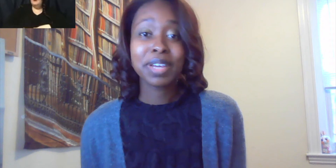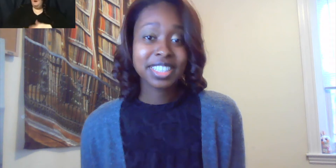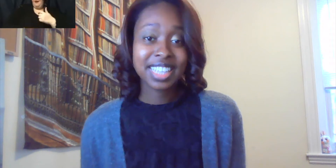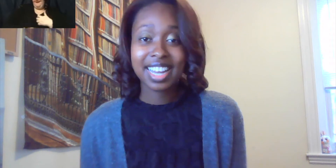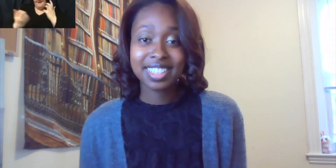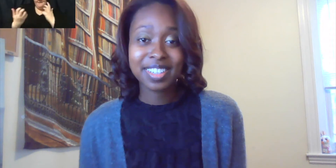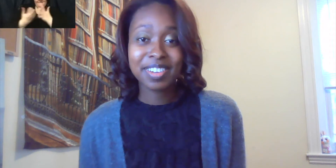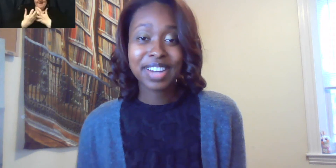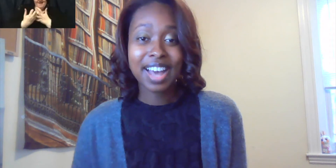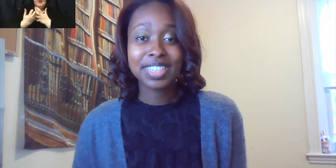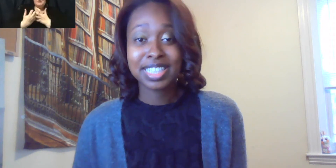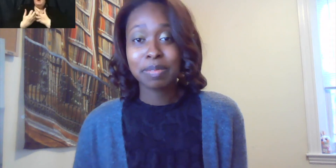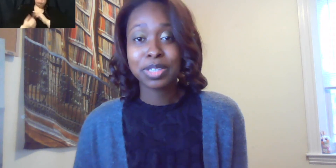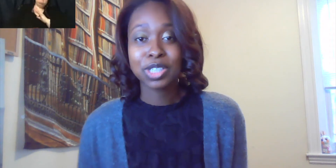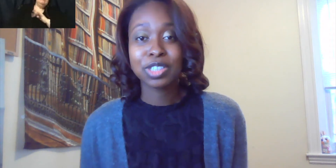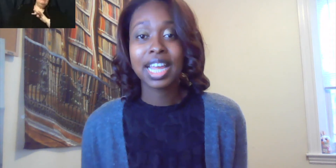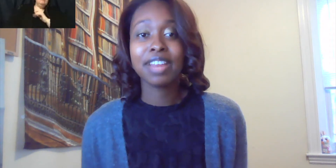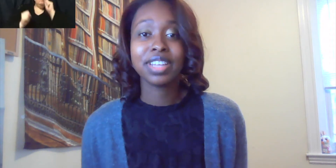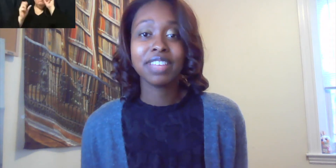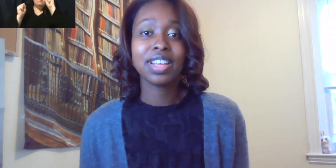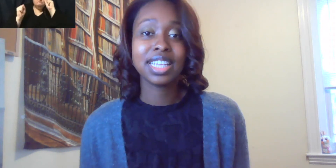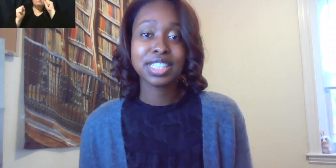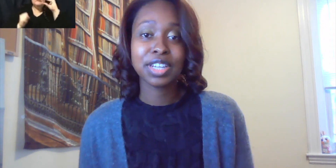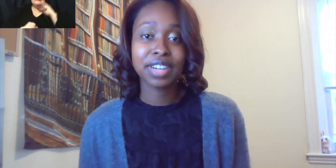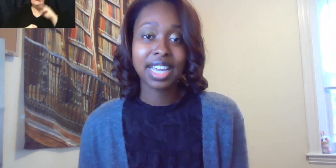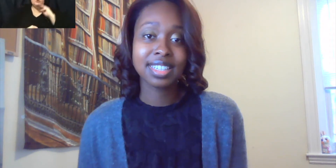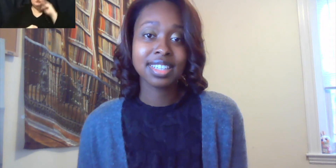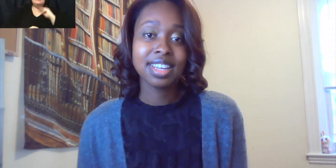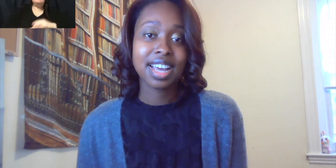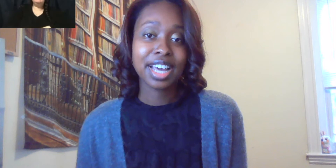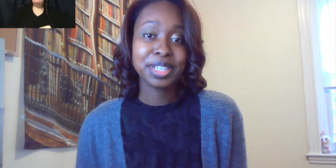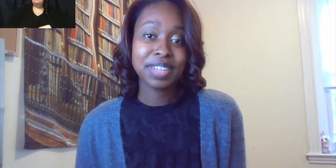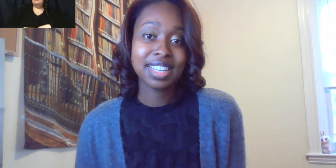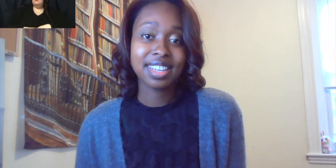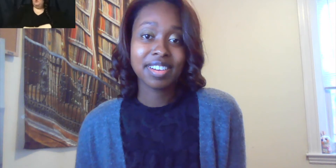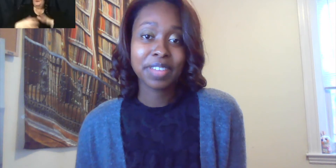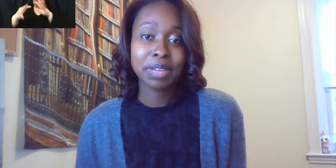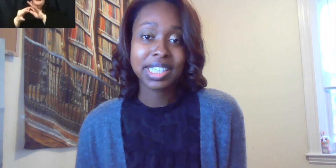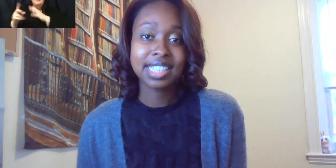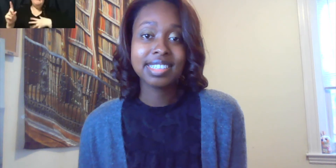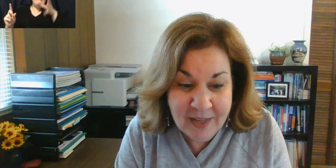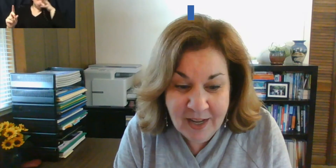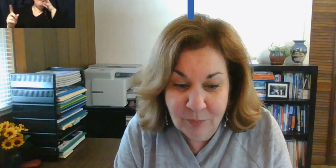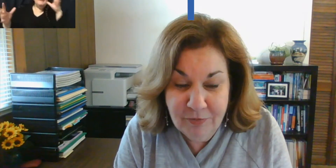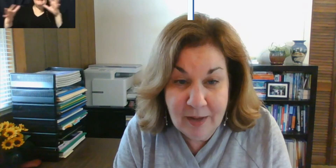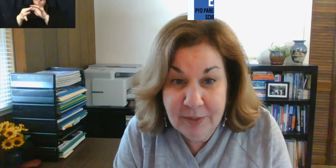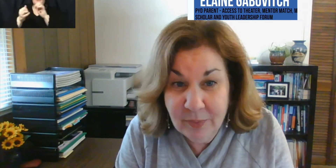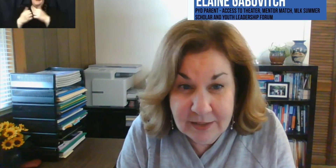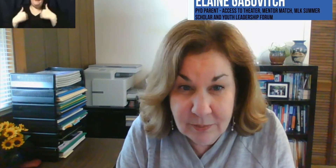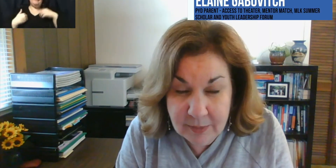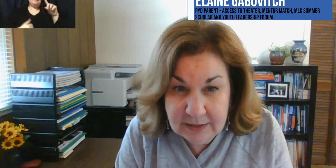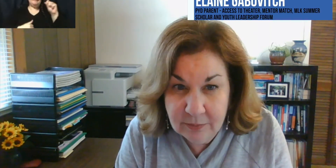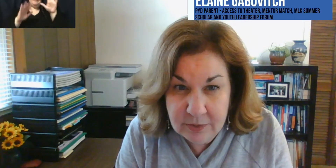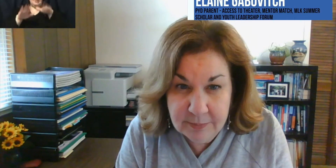our mothers connected over having disabled children and it really felt like this ingrained unit in our family. We found